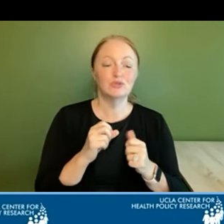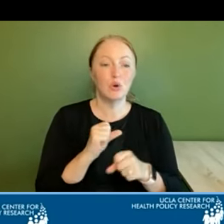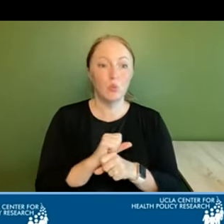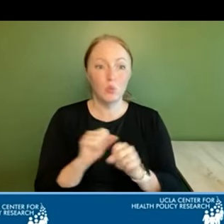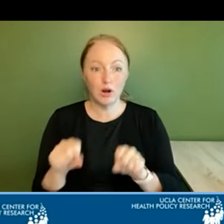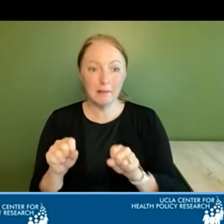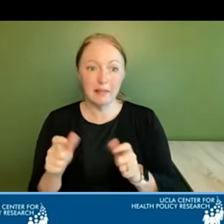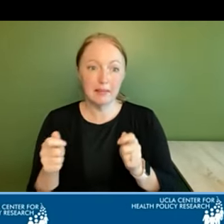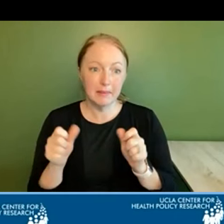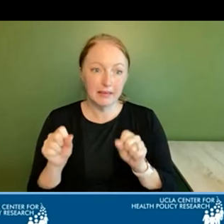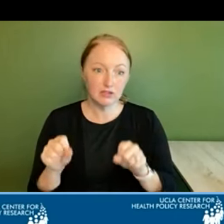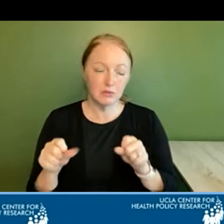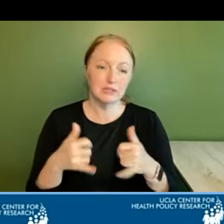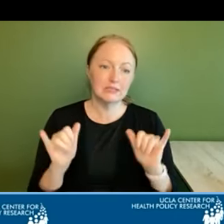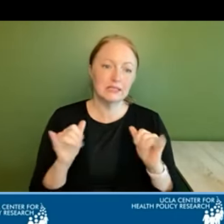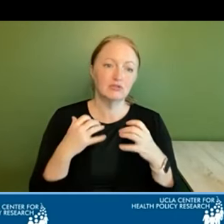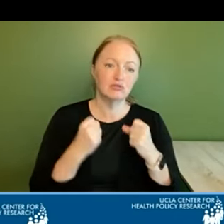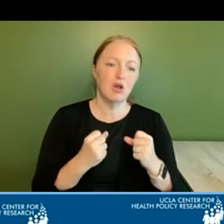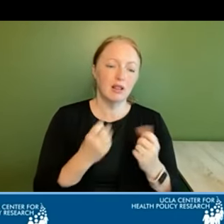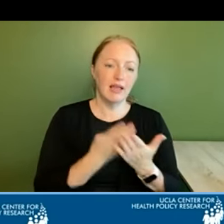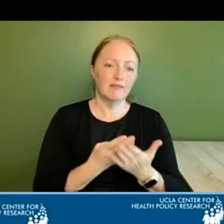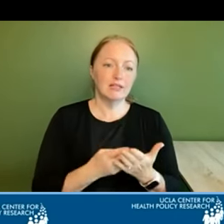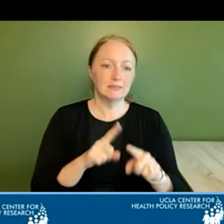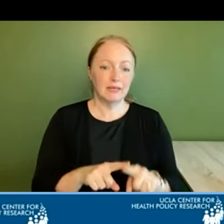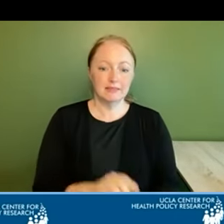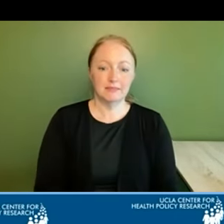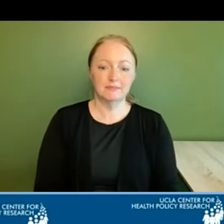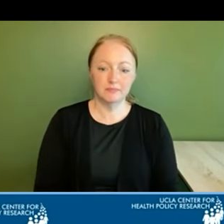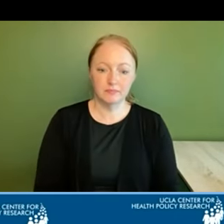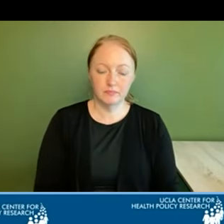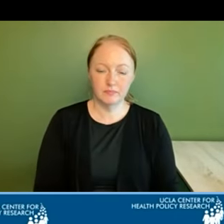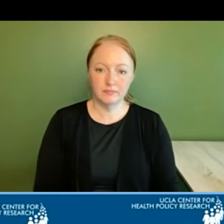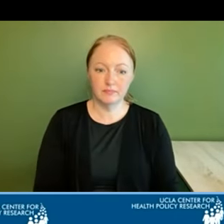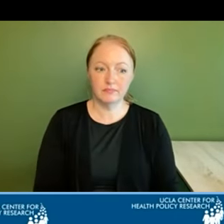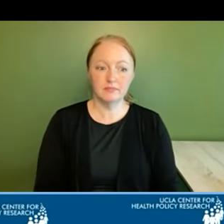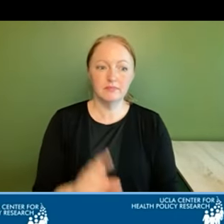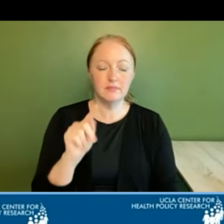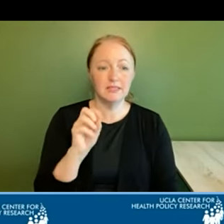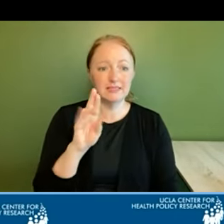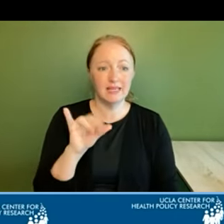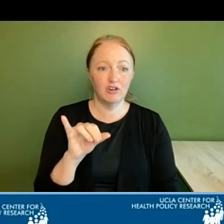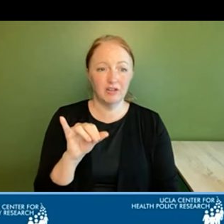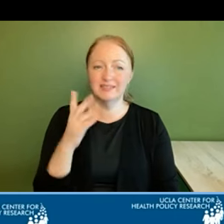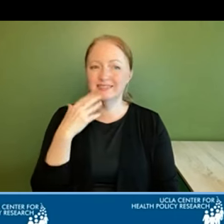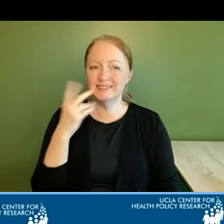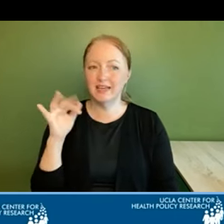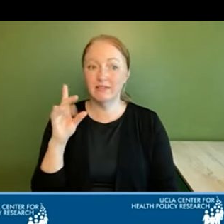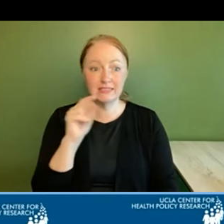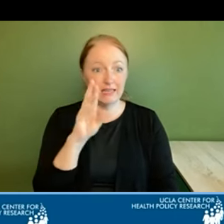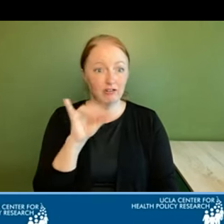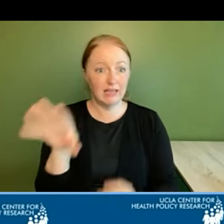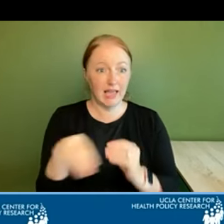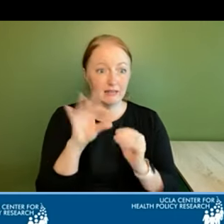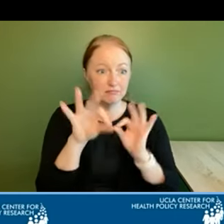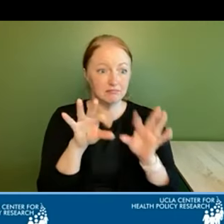manageable and still very strongly evidence-based terry thank you david for that terry you have thoughts to add